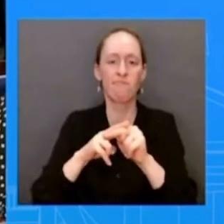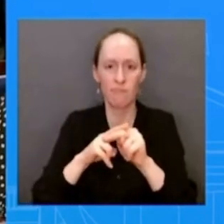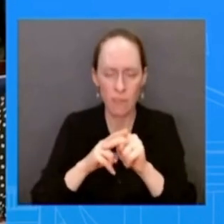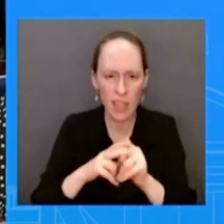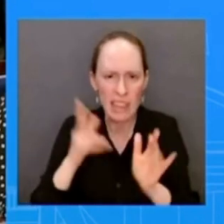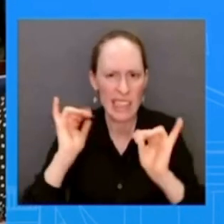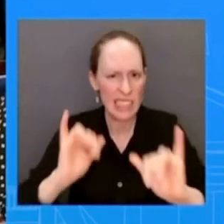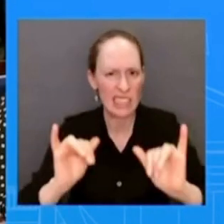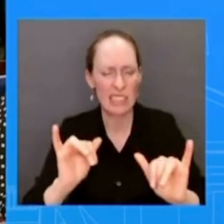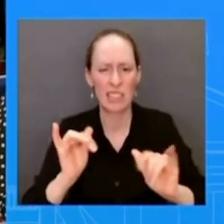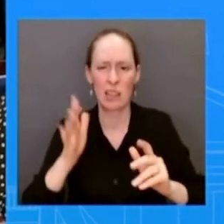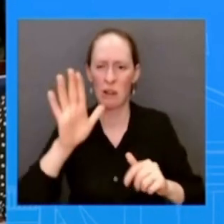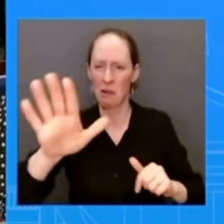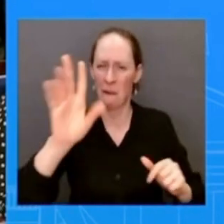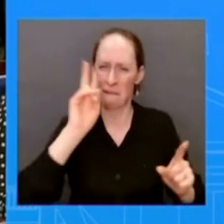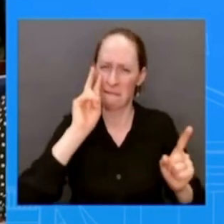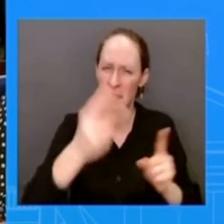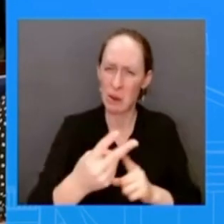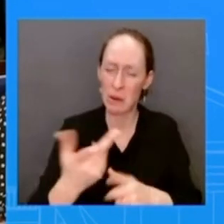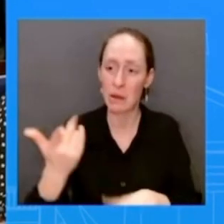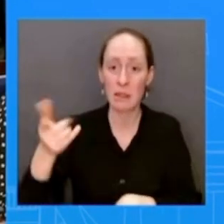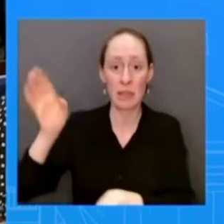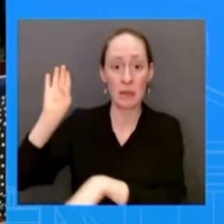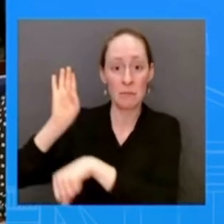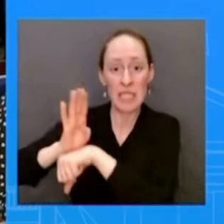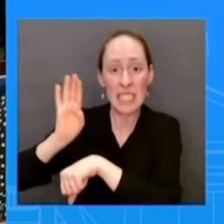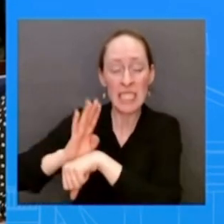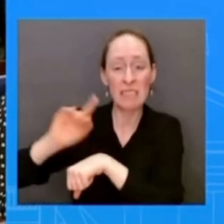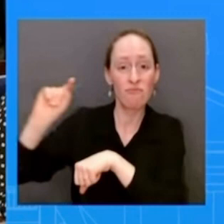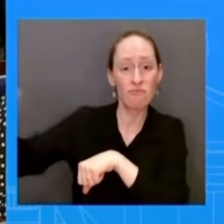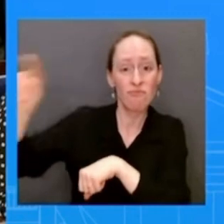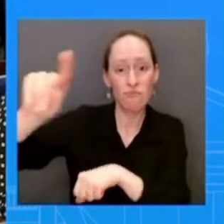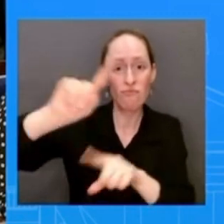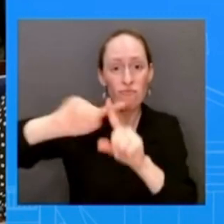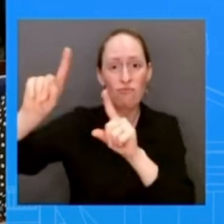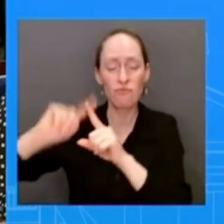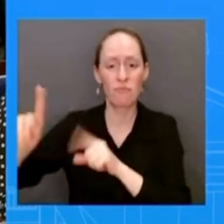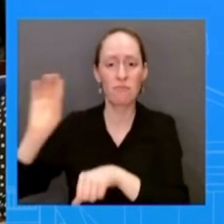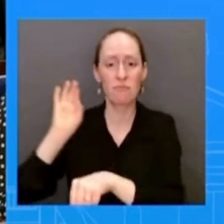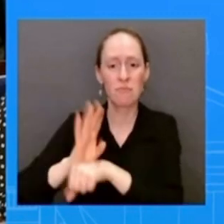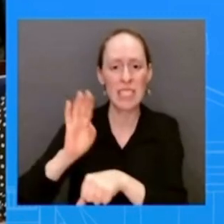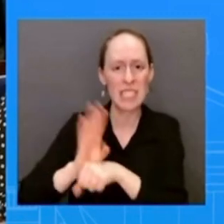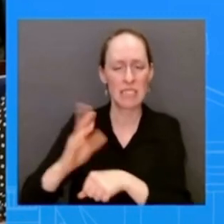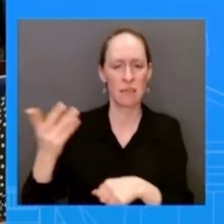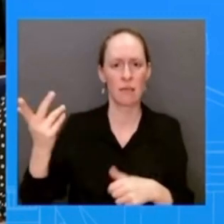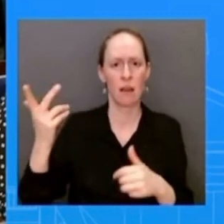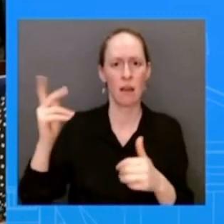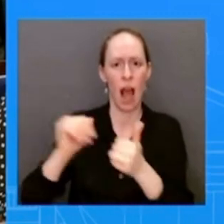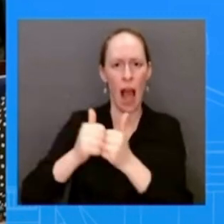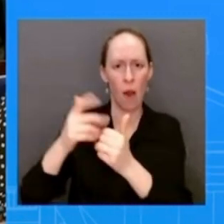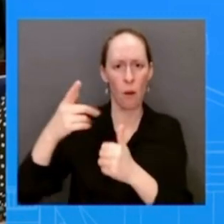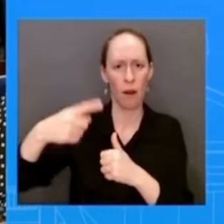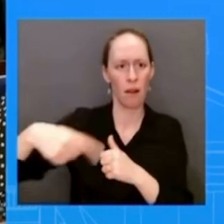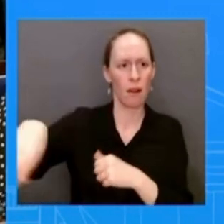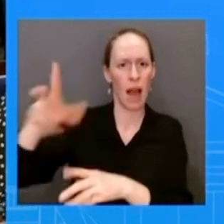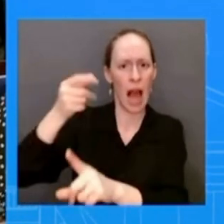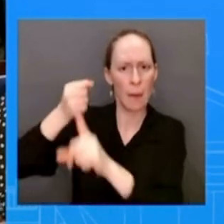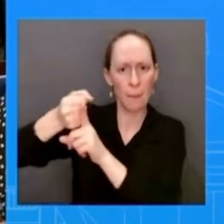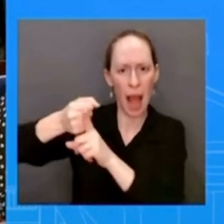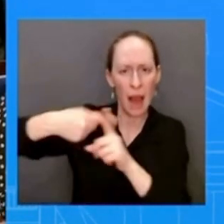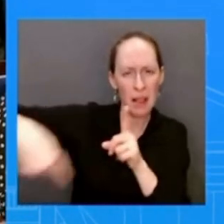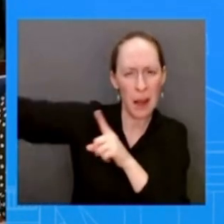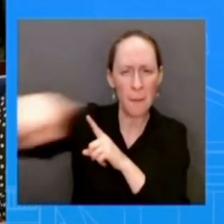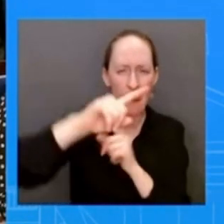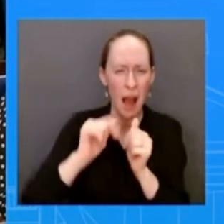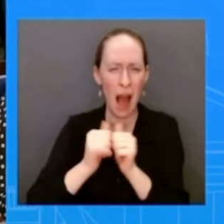important factor to consider and what would you say about just the january data um you know in terms of waiting to see perhaps if there should be